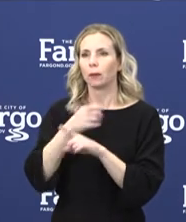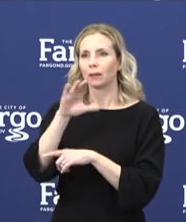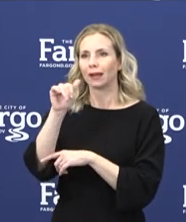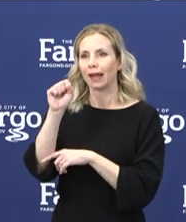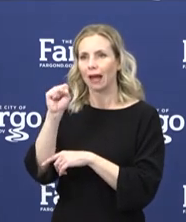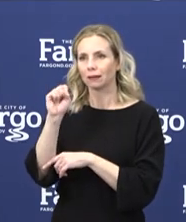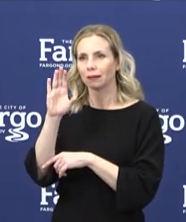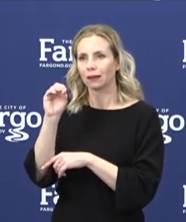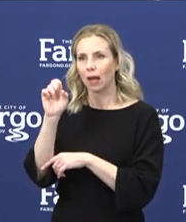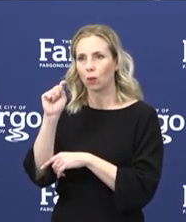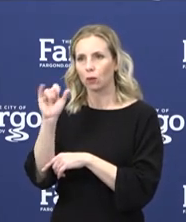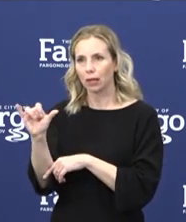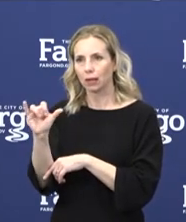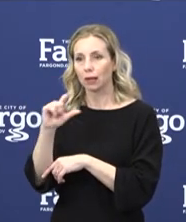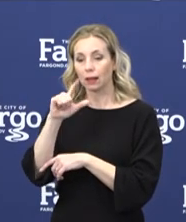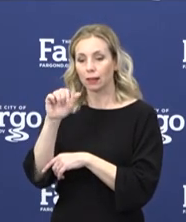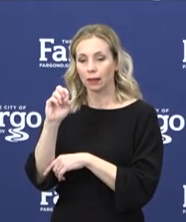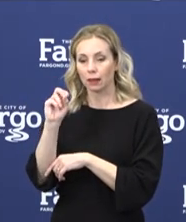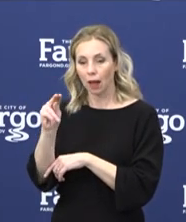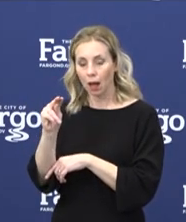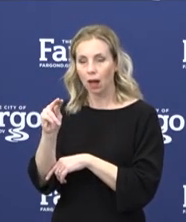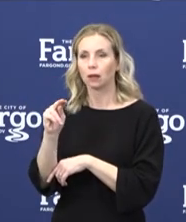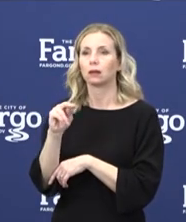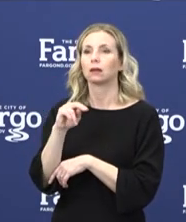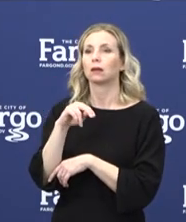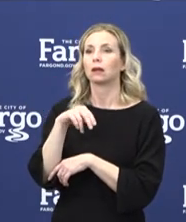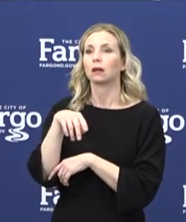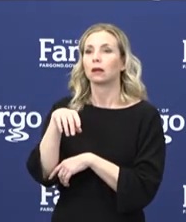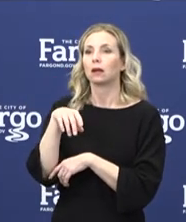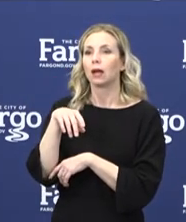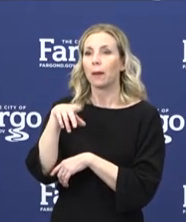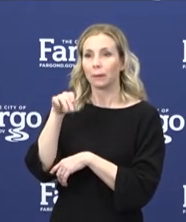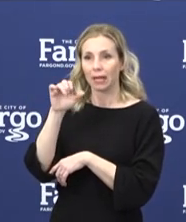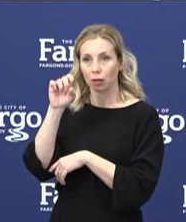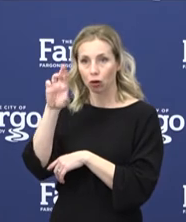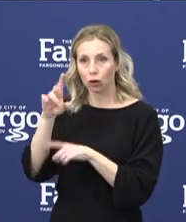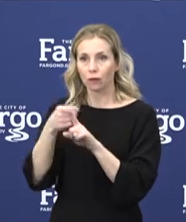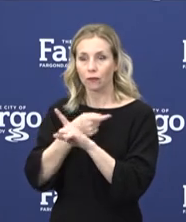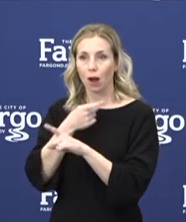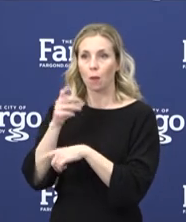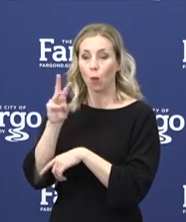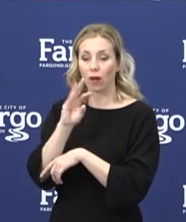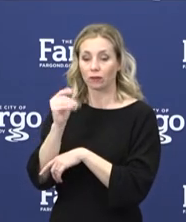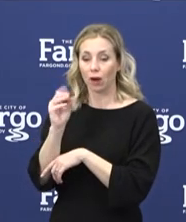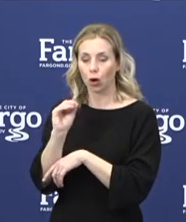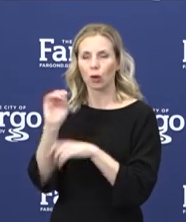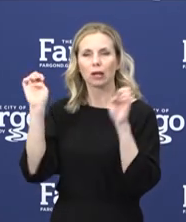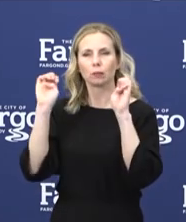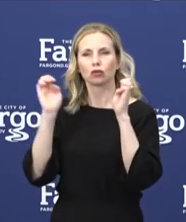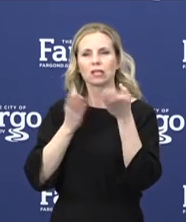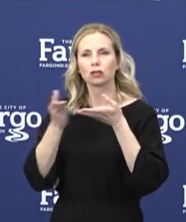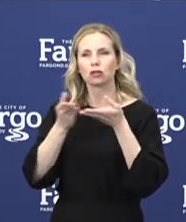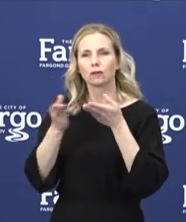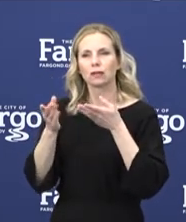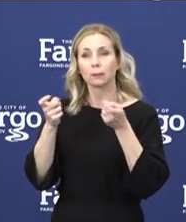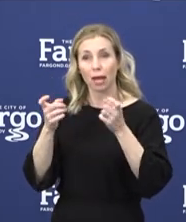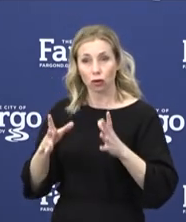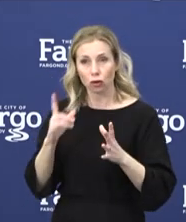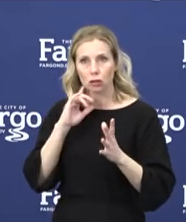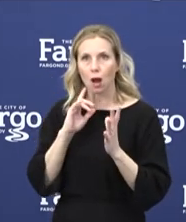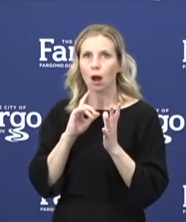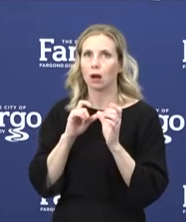the City of Fargo, and Pierre from the City of West Fargo, our emergency service managers are constantly meeting also.